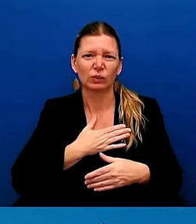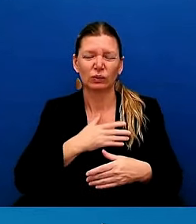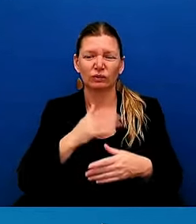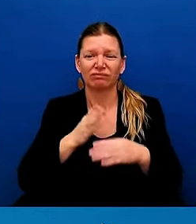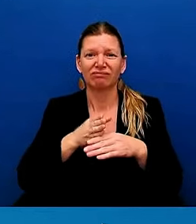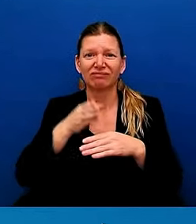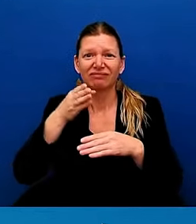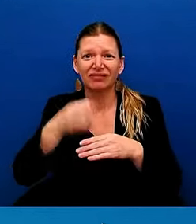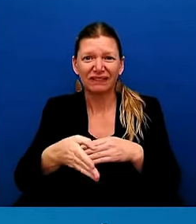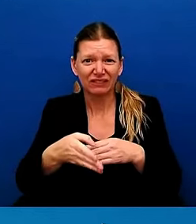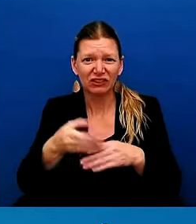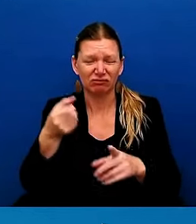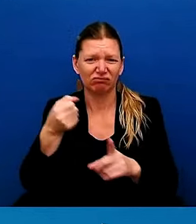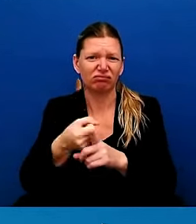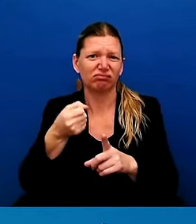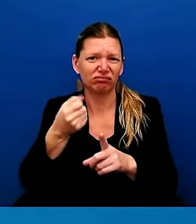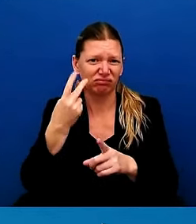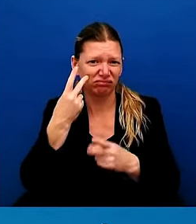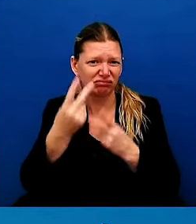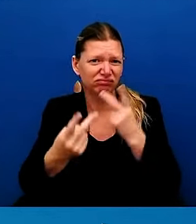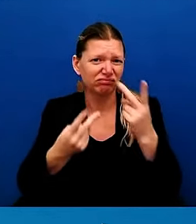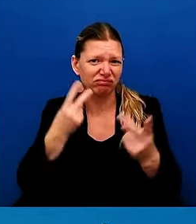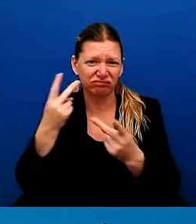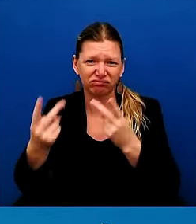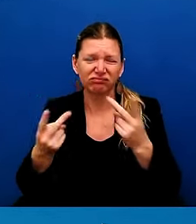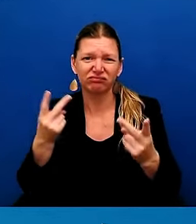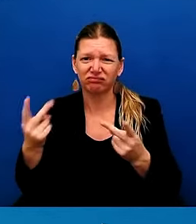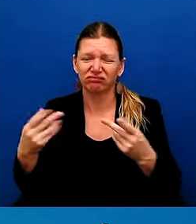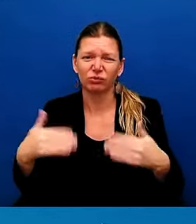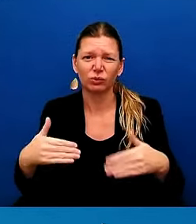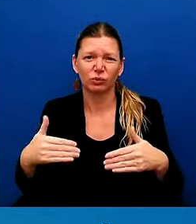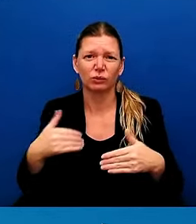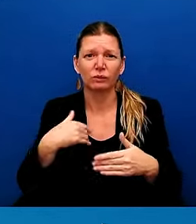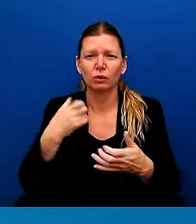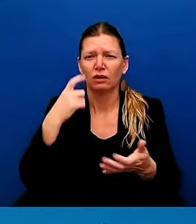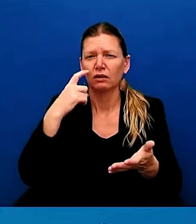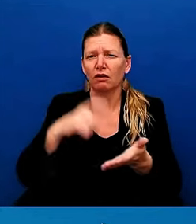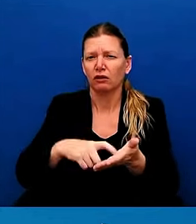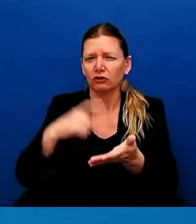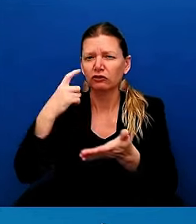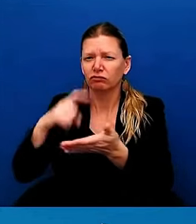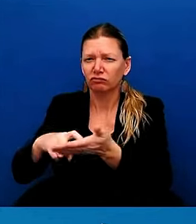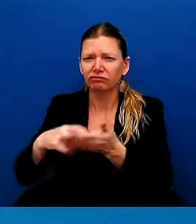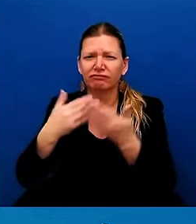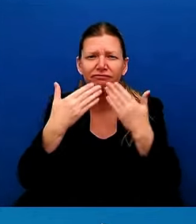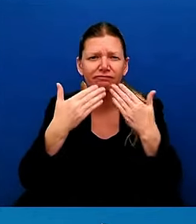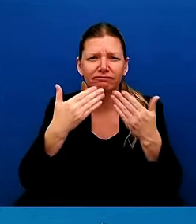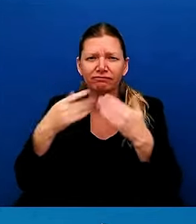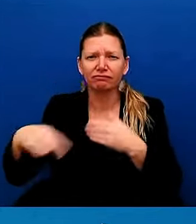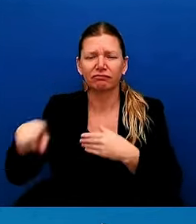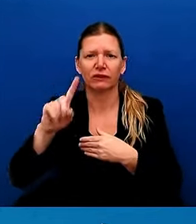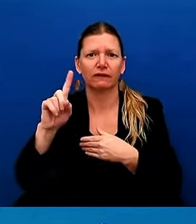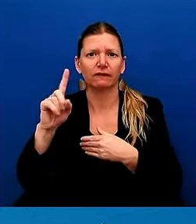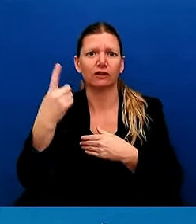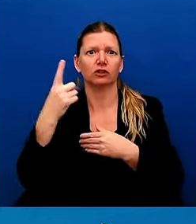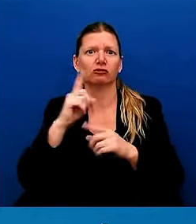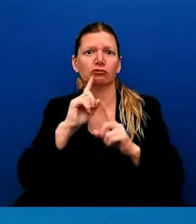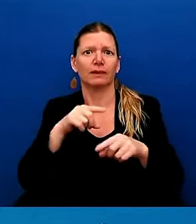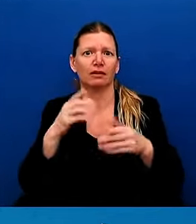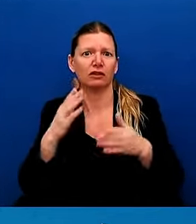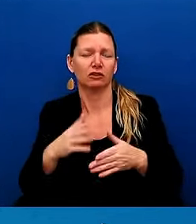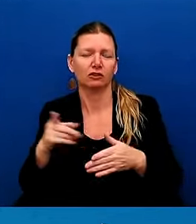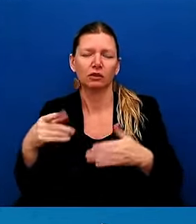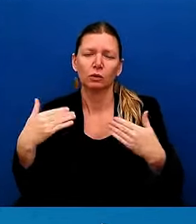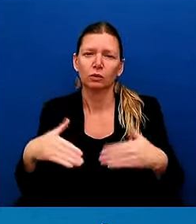thank the first responders who have been extraordinary. Having met with them, they